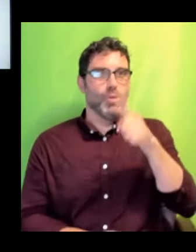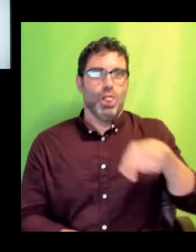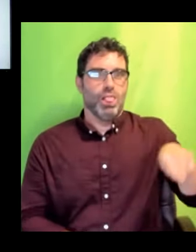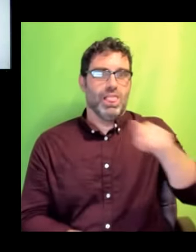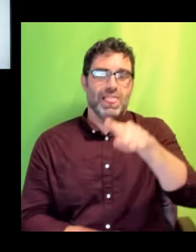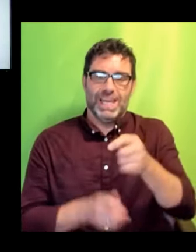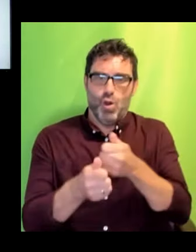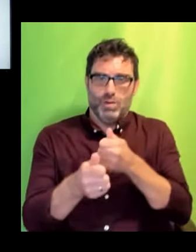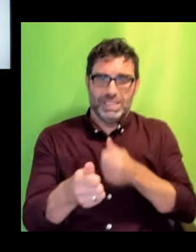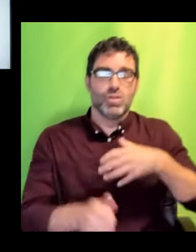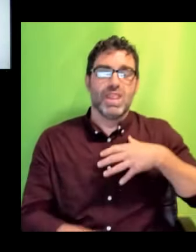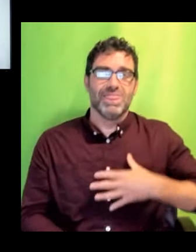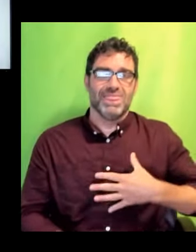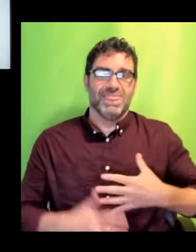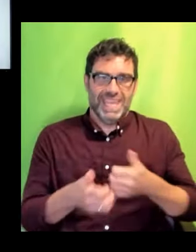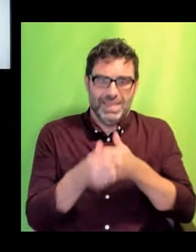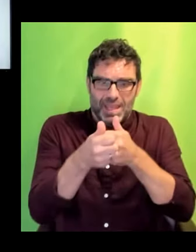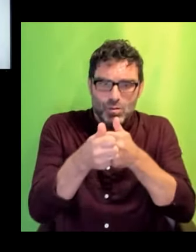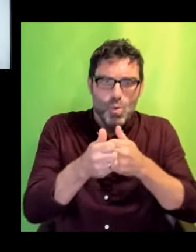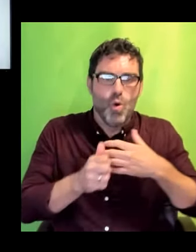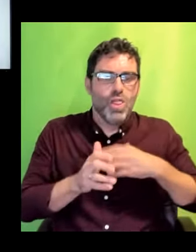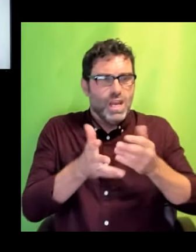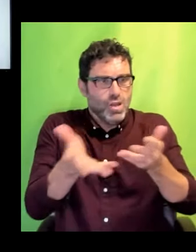him will never be treated that way again.